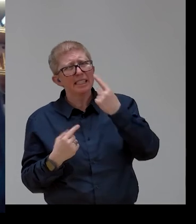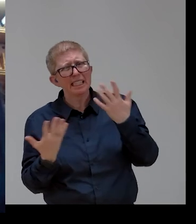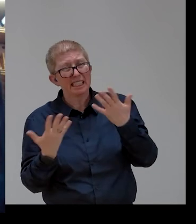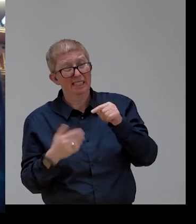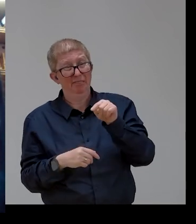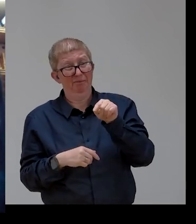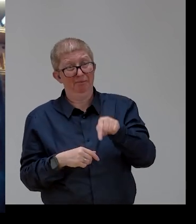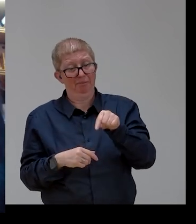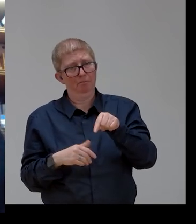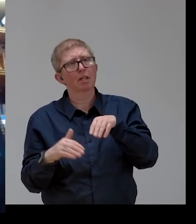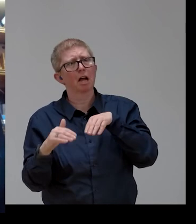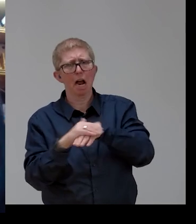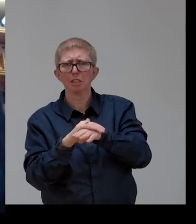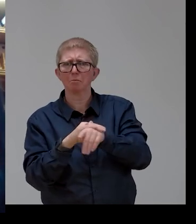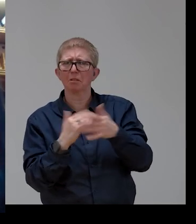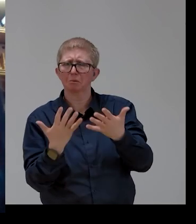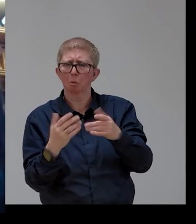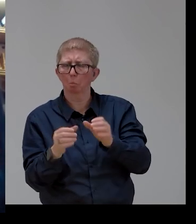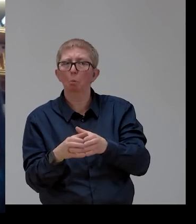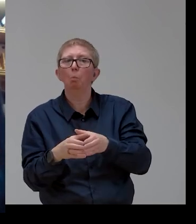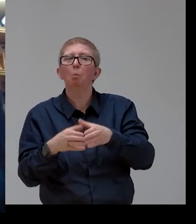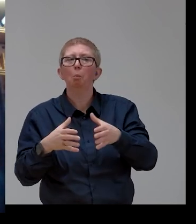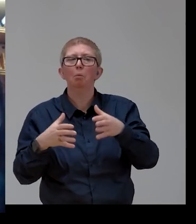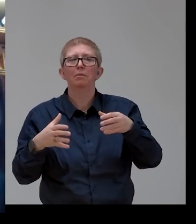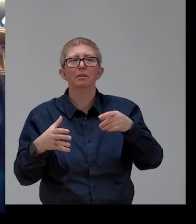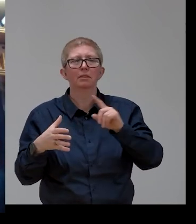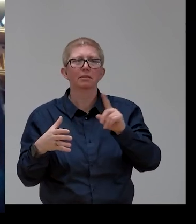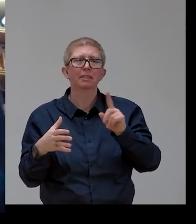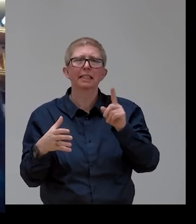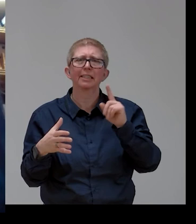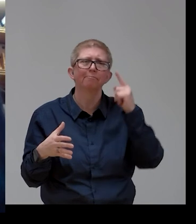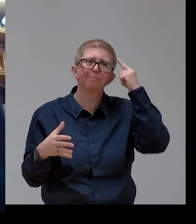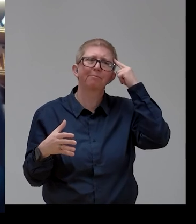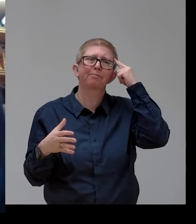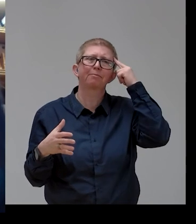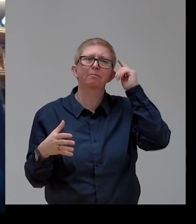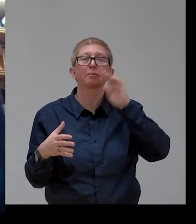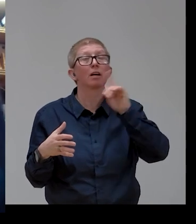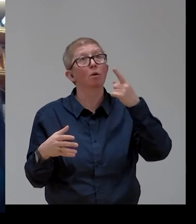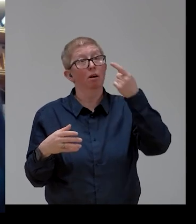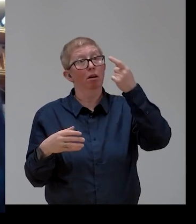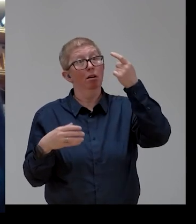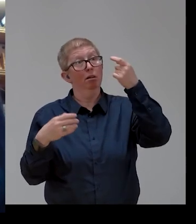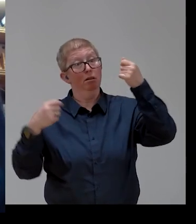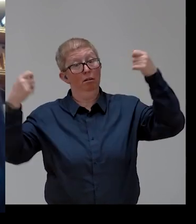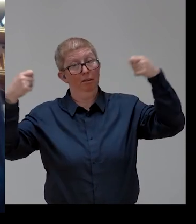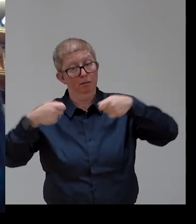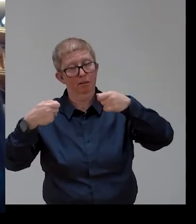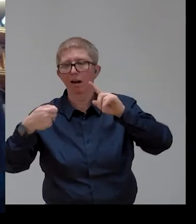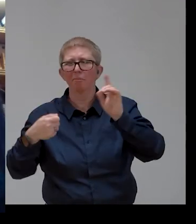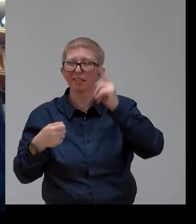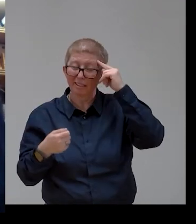at a good path, I would not dare to say exponentially, the prices are dropping down. And this is, for me, one of the